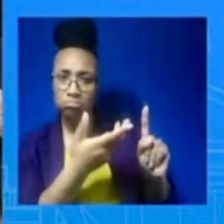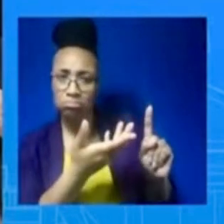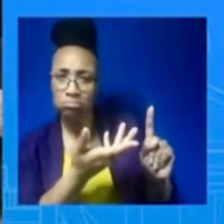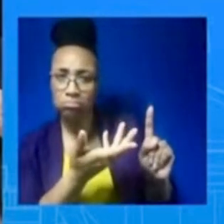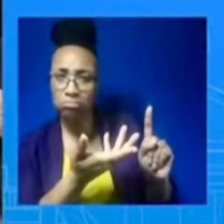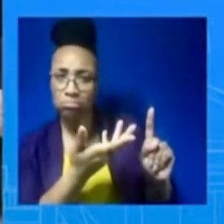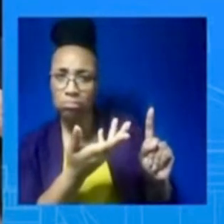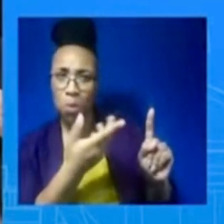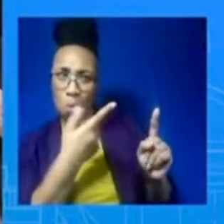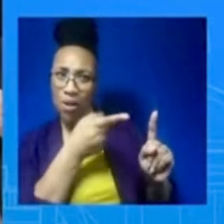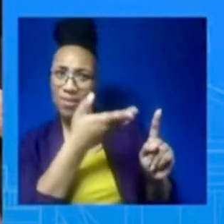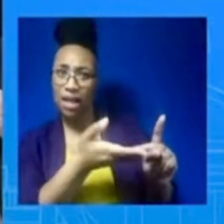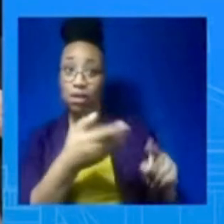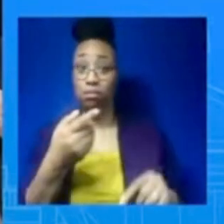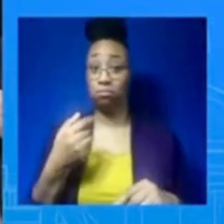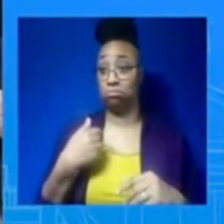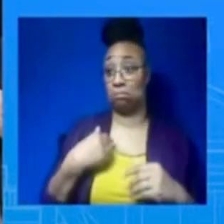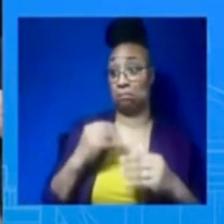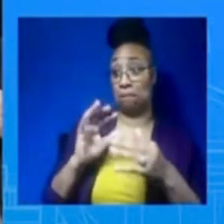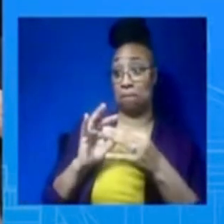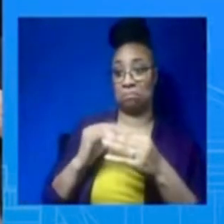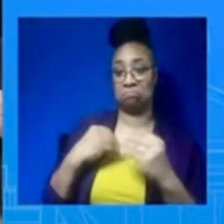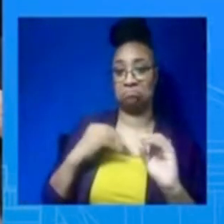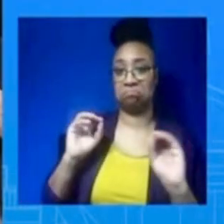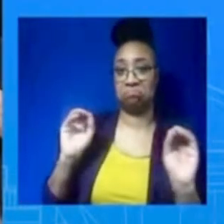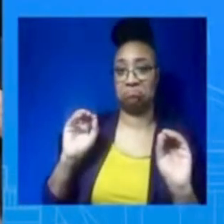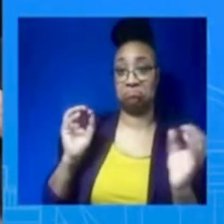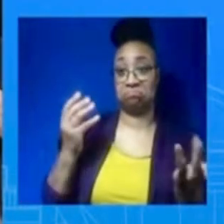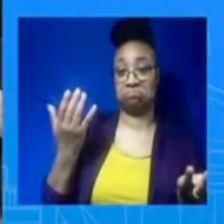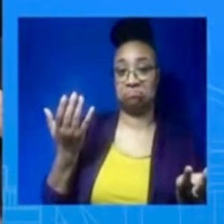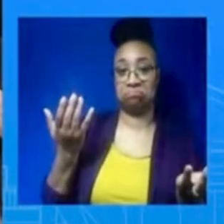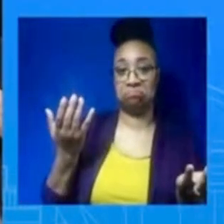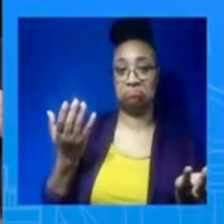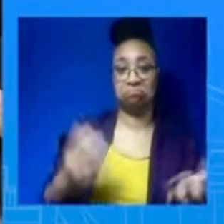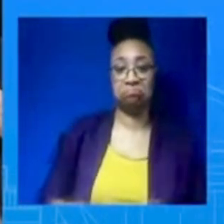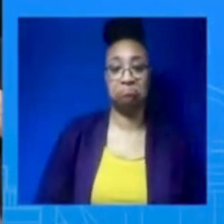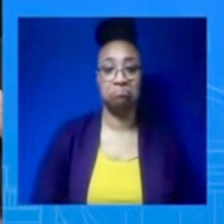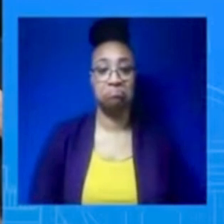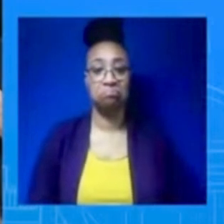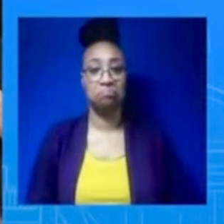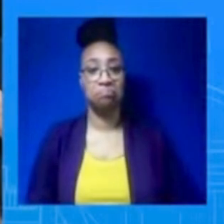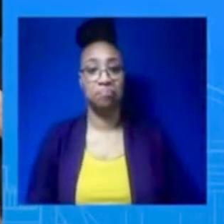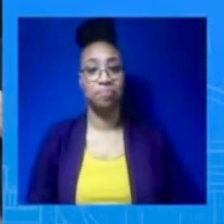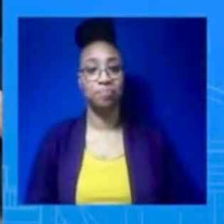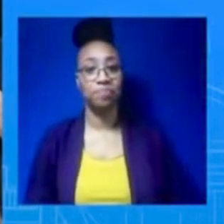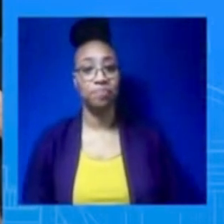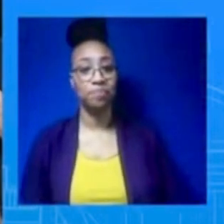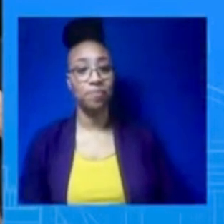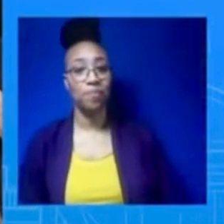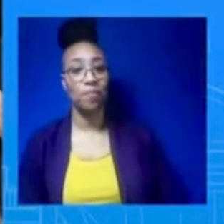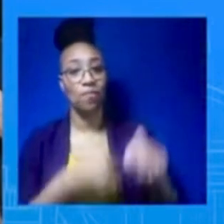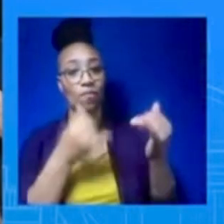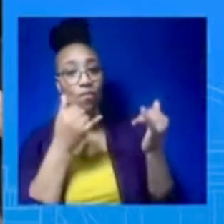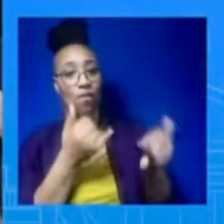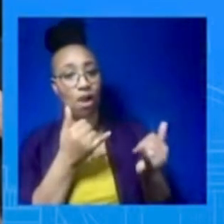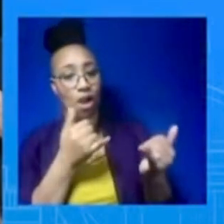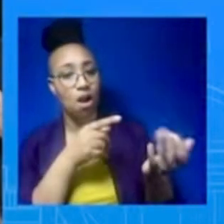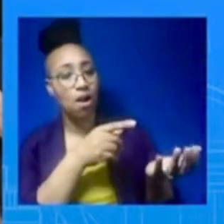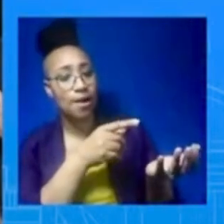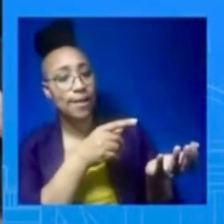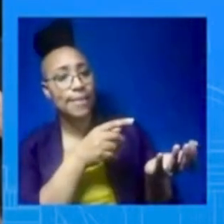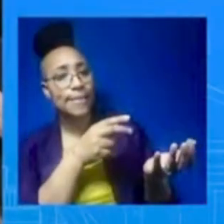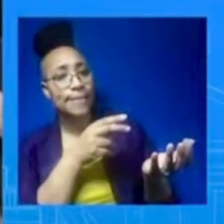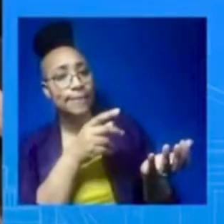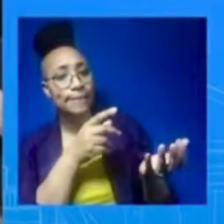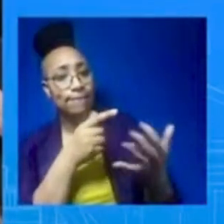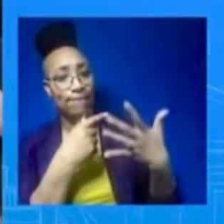the Memphis police officers charged in the death of Tyree Nichols, as we know, this is a community that's been hurting. It's there in Memphis when the video was released